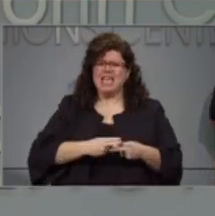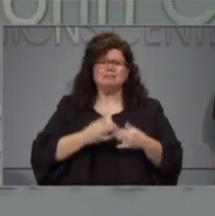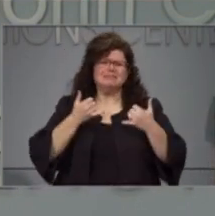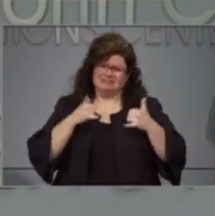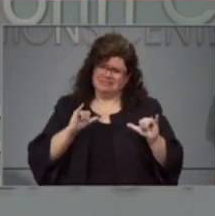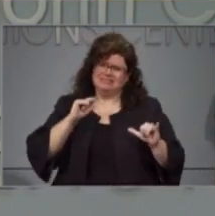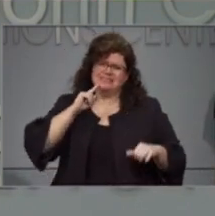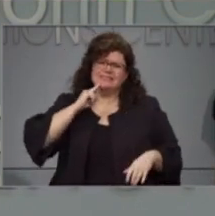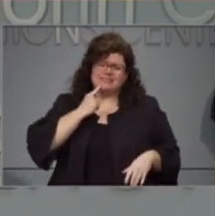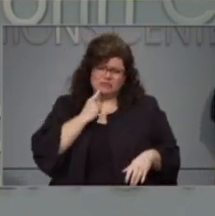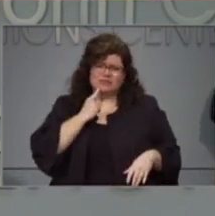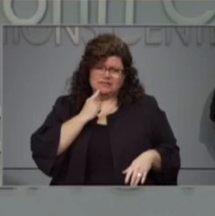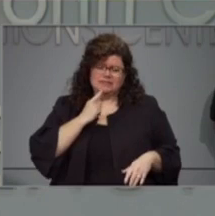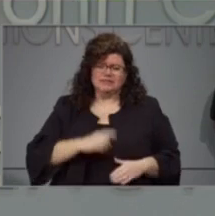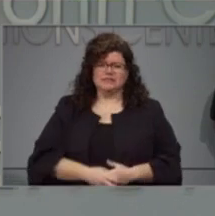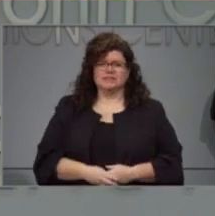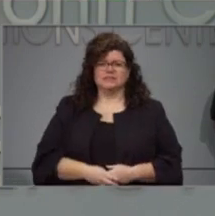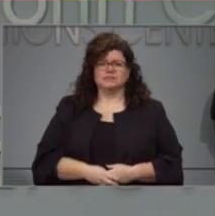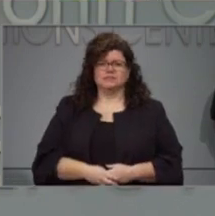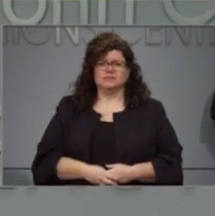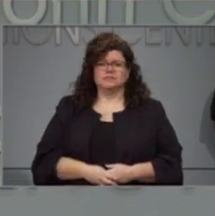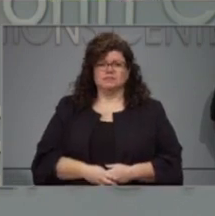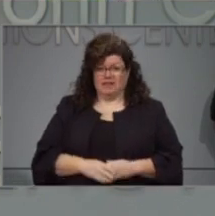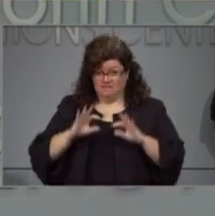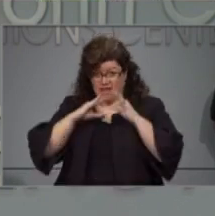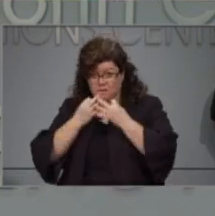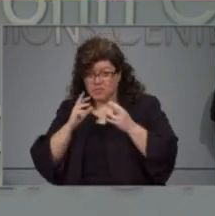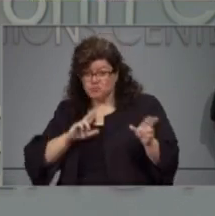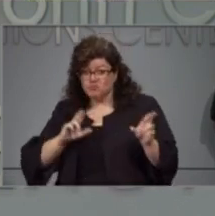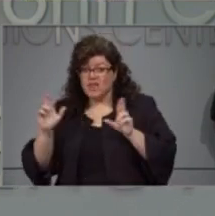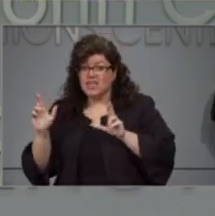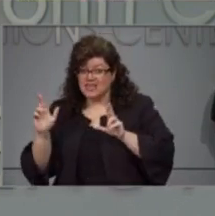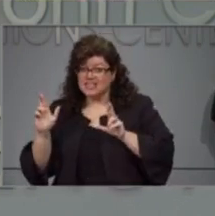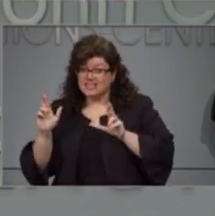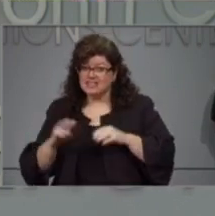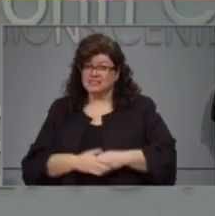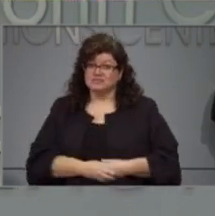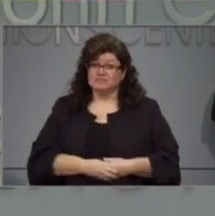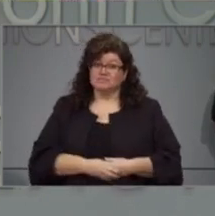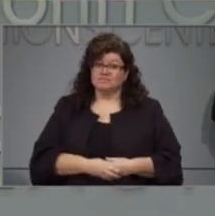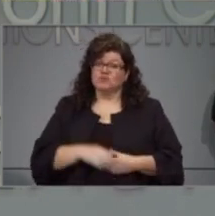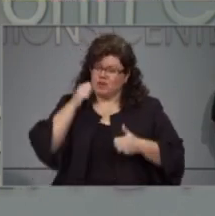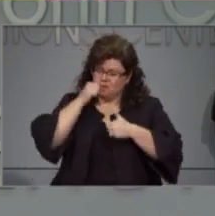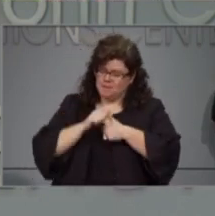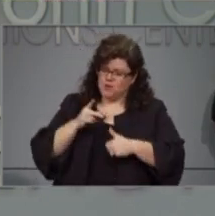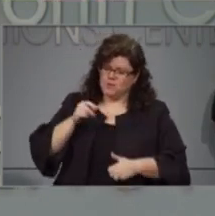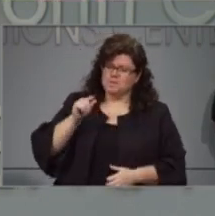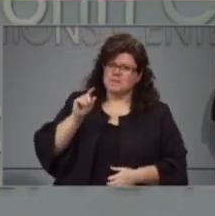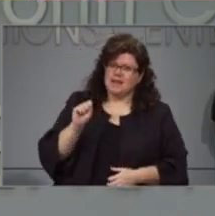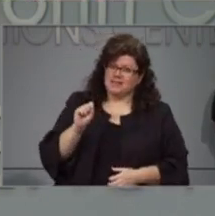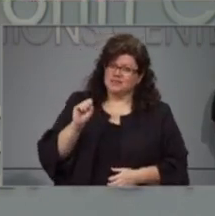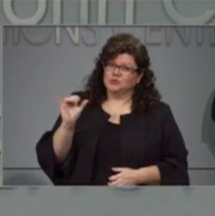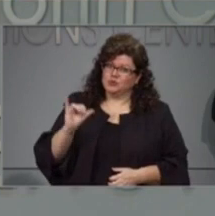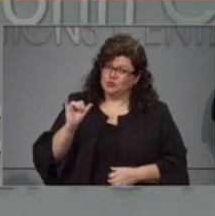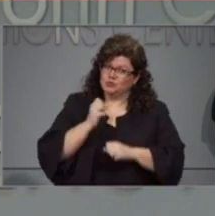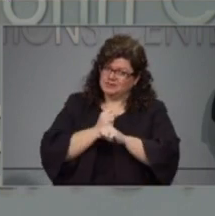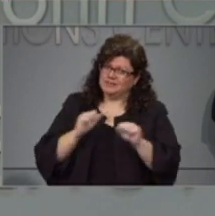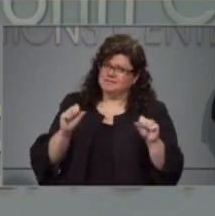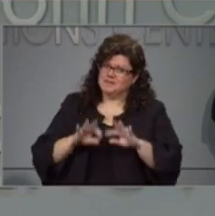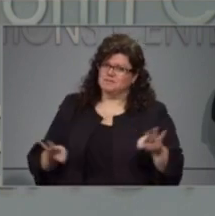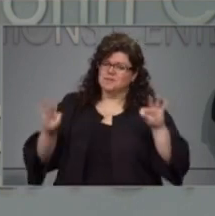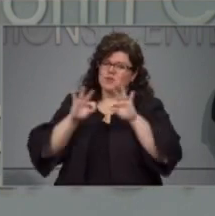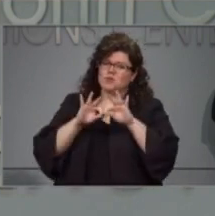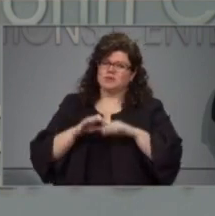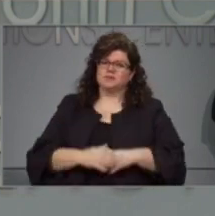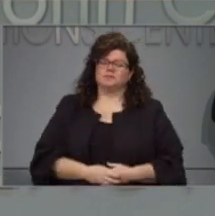and make sure your family is ready. That means taking care of your pets, too. This storm threatens